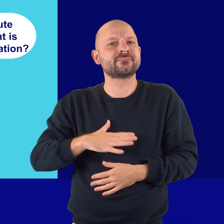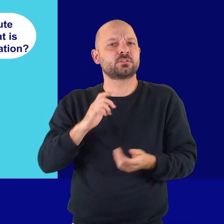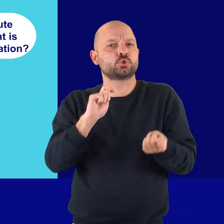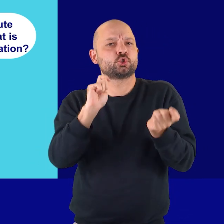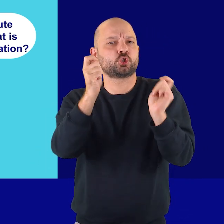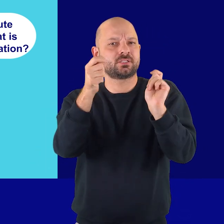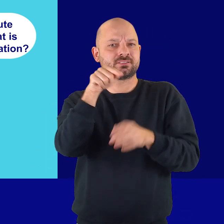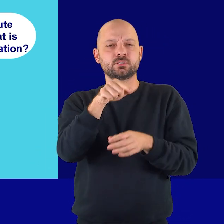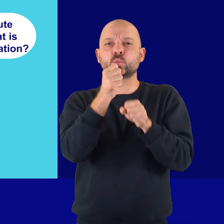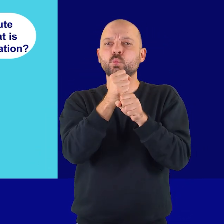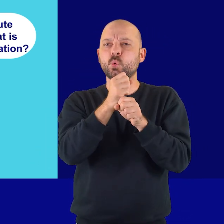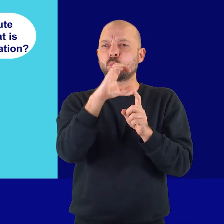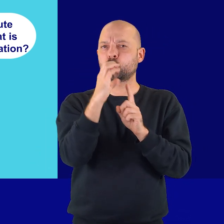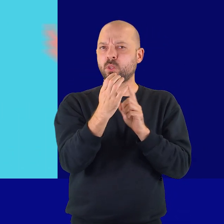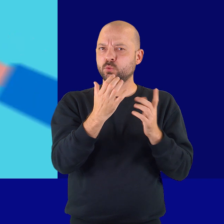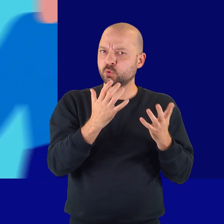our work culture?